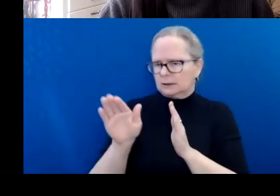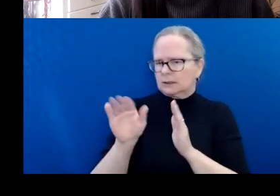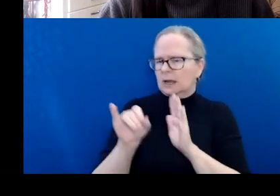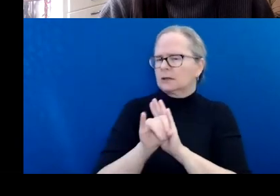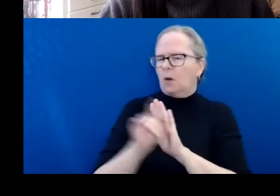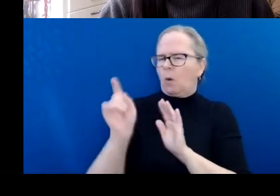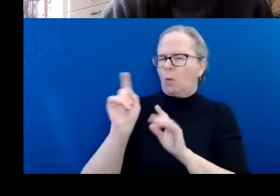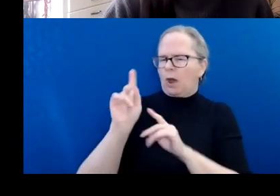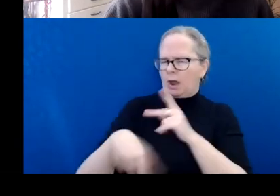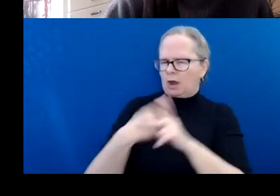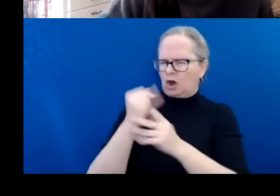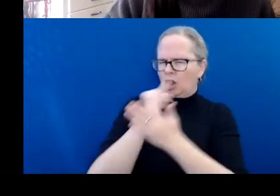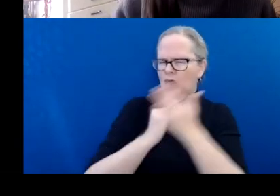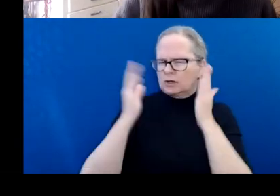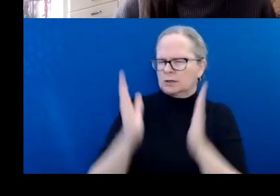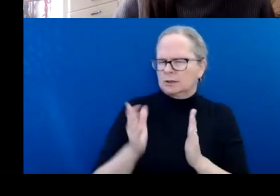of practice.